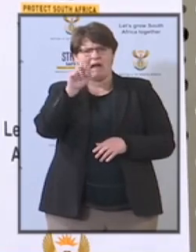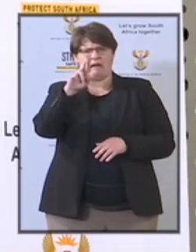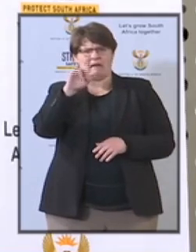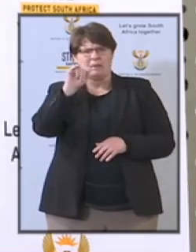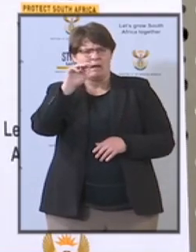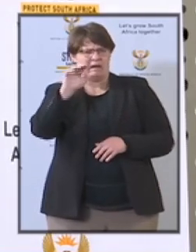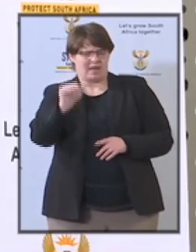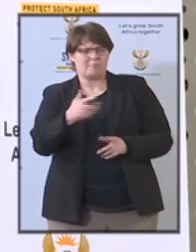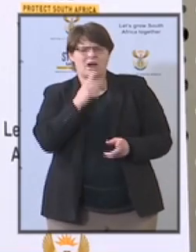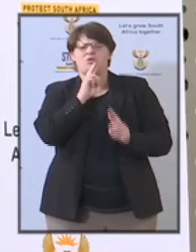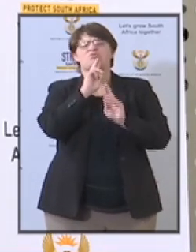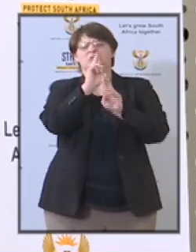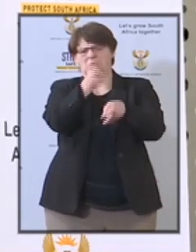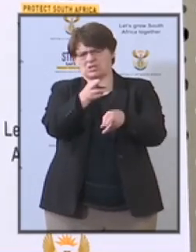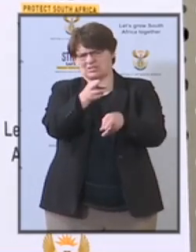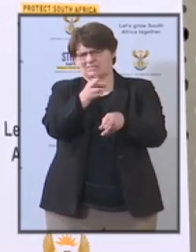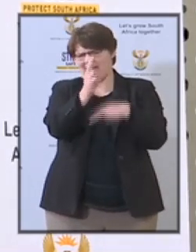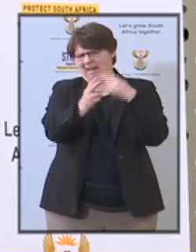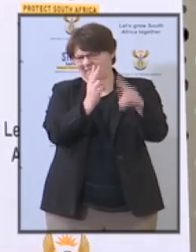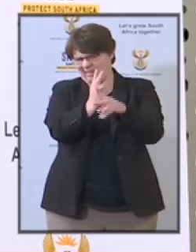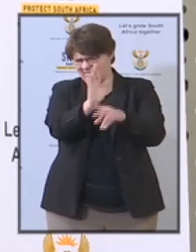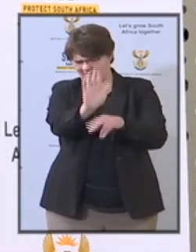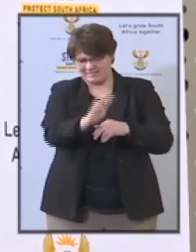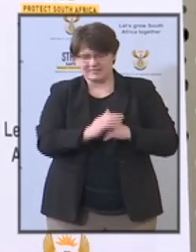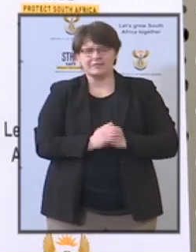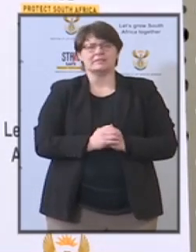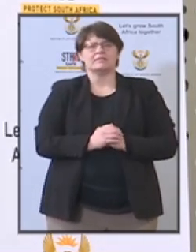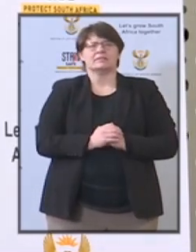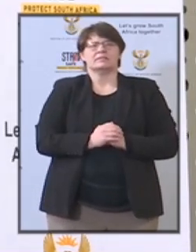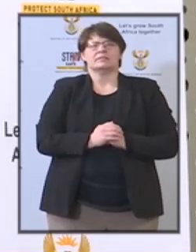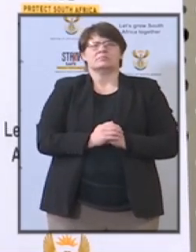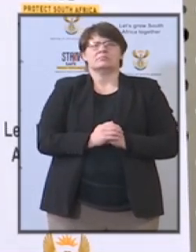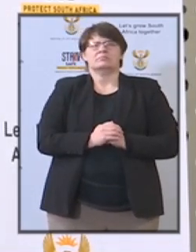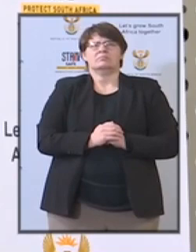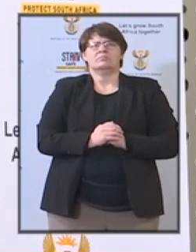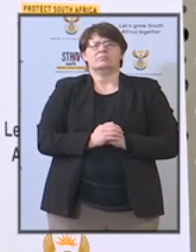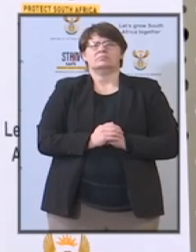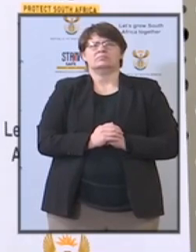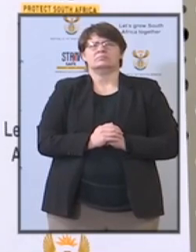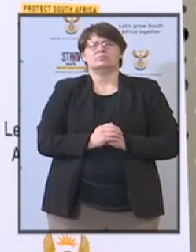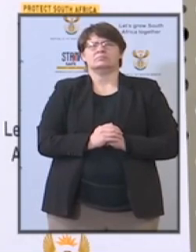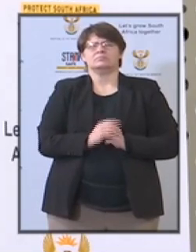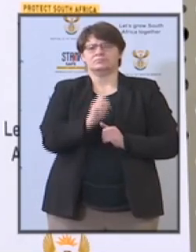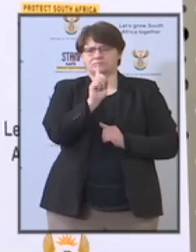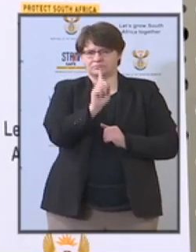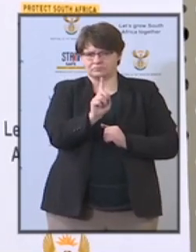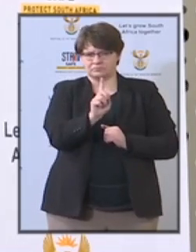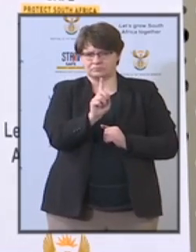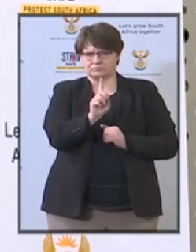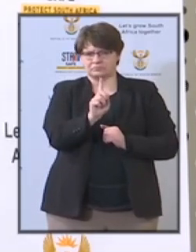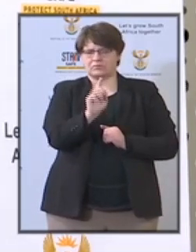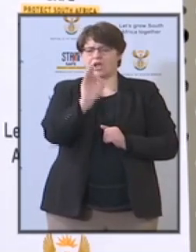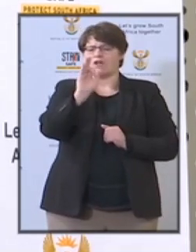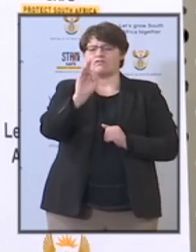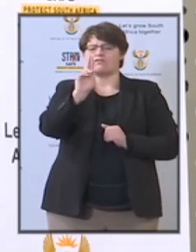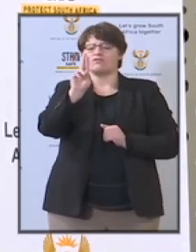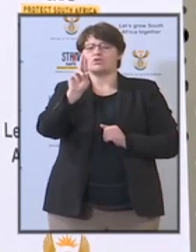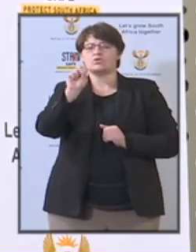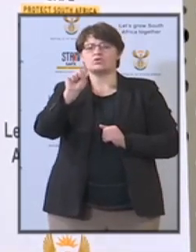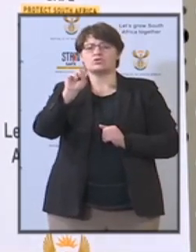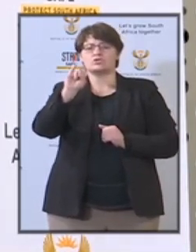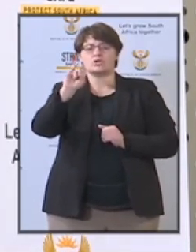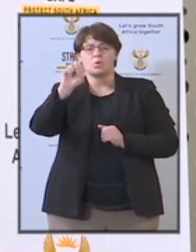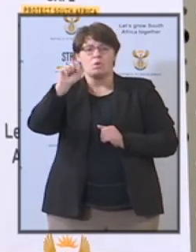i will respond i will repeat again there is a fusion center that is already